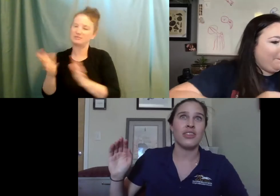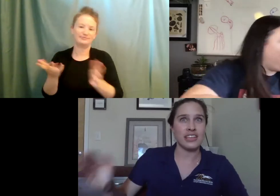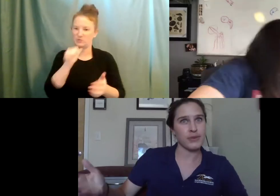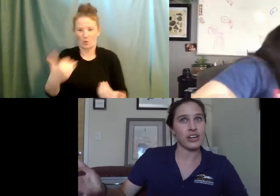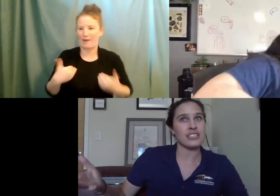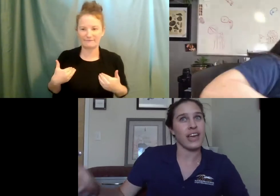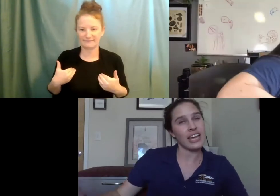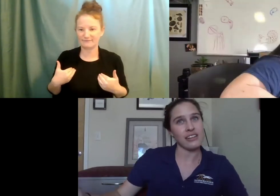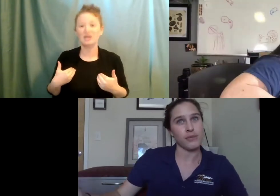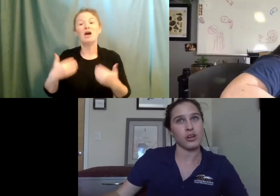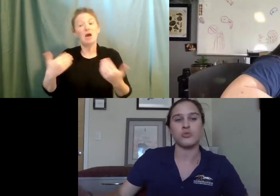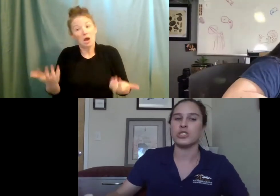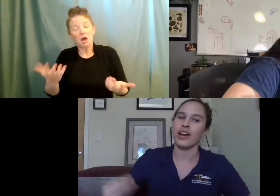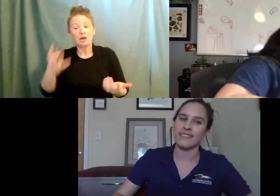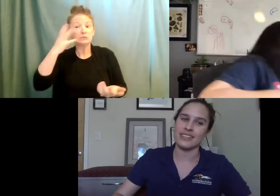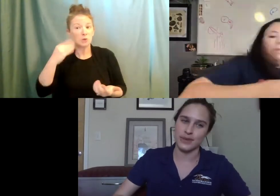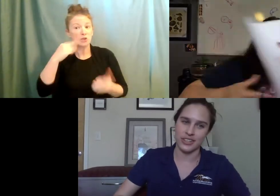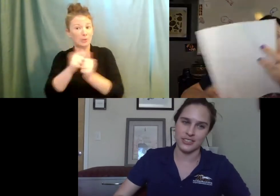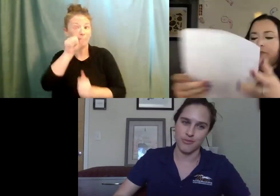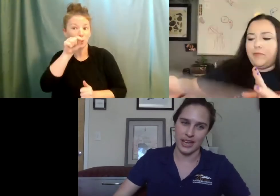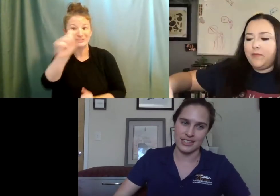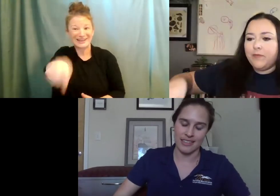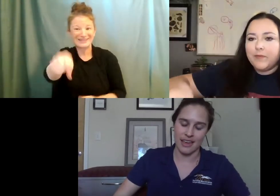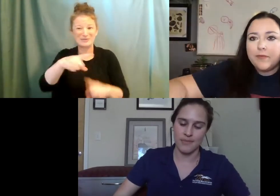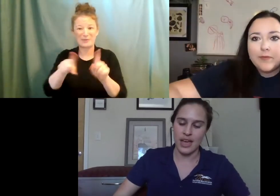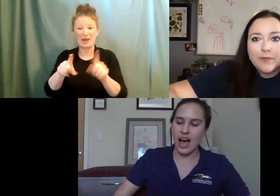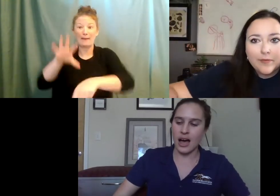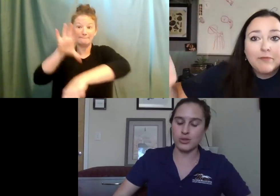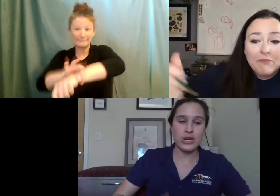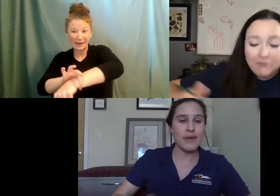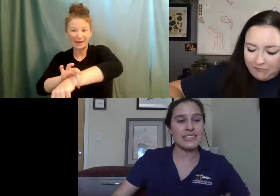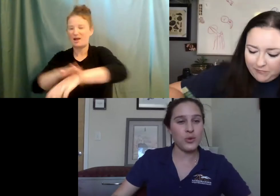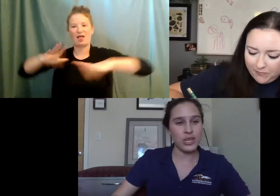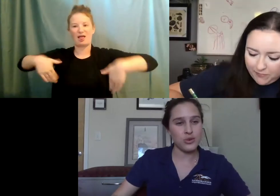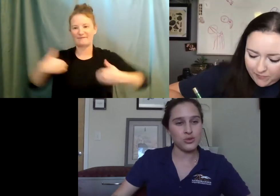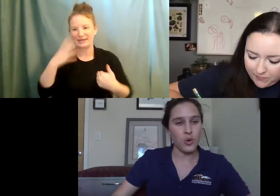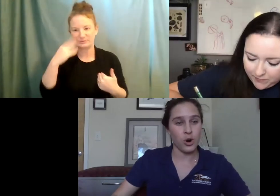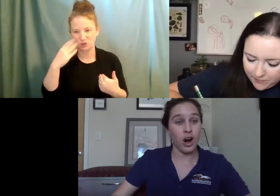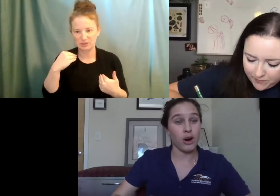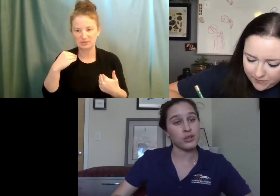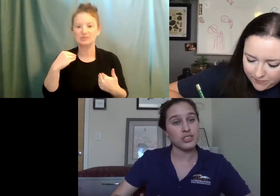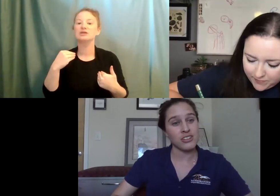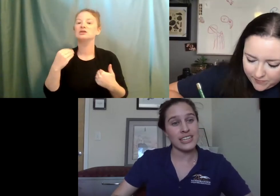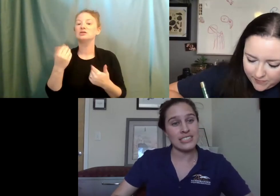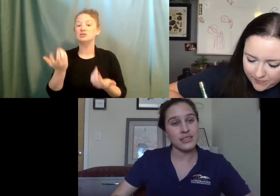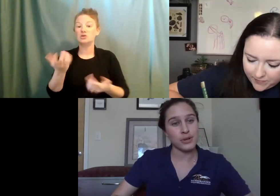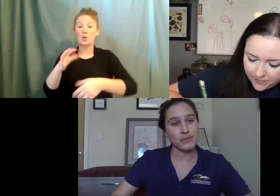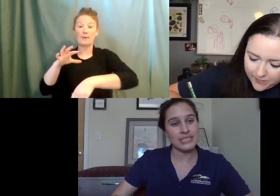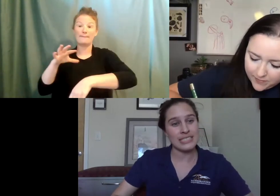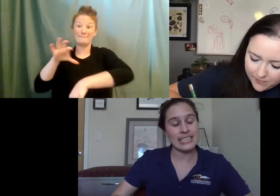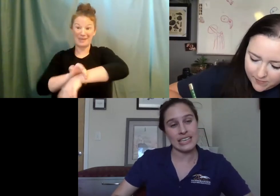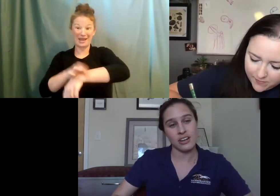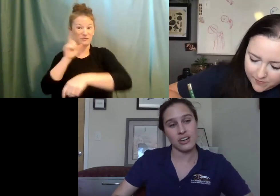the experience of handling birds, we don't have the experience of banding them. Um, so any bands that we use for our personal ID